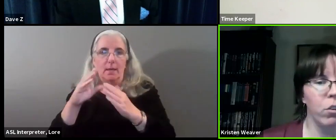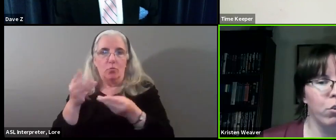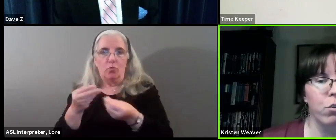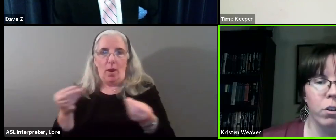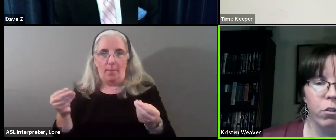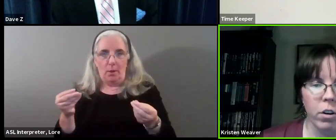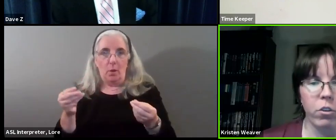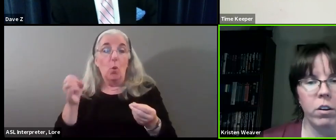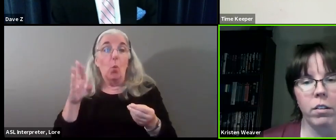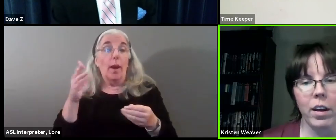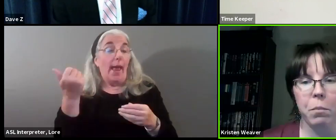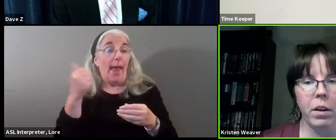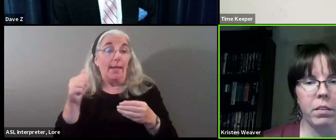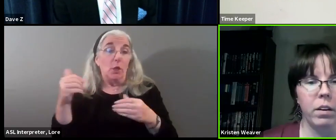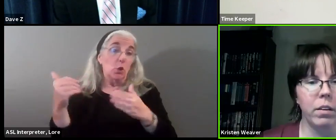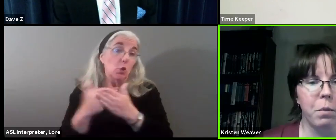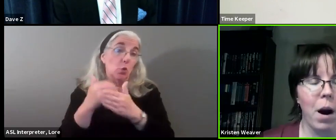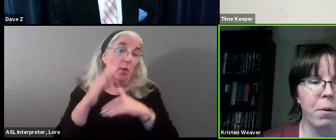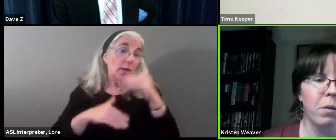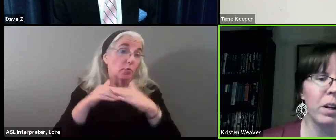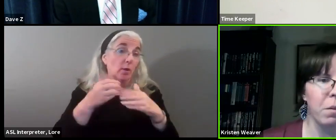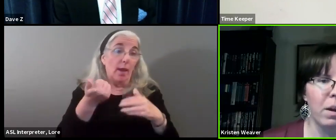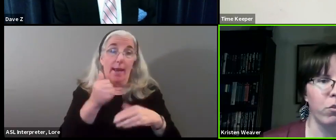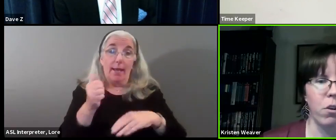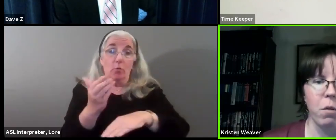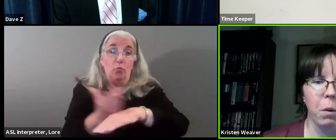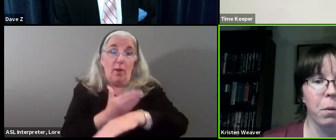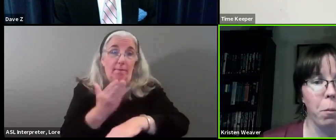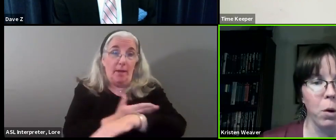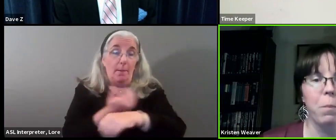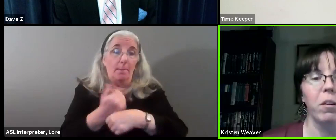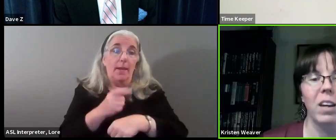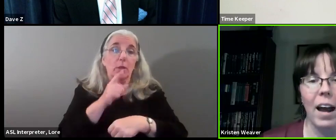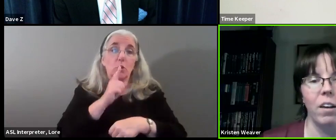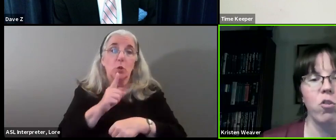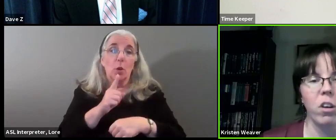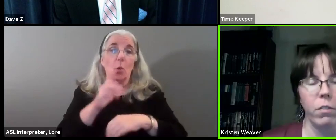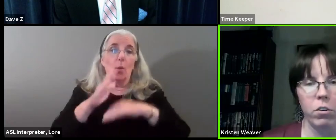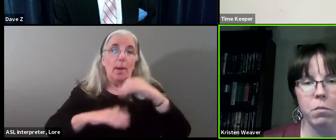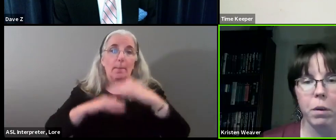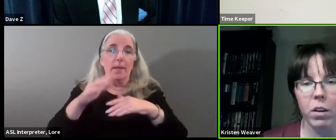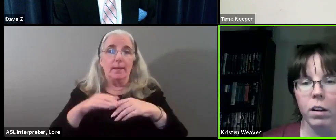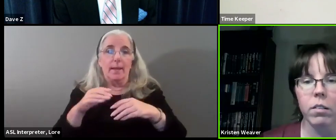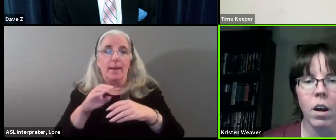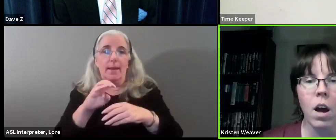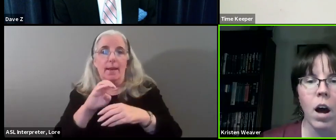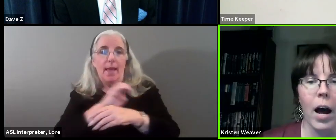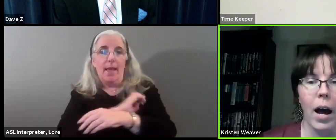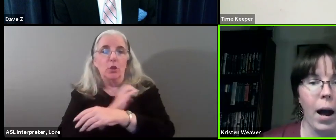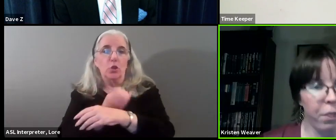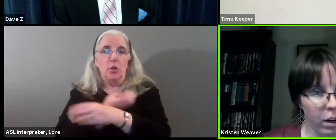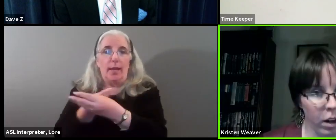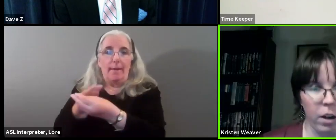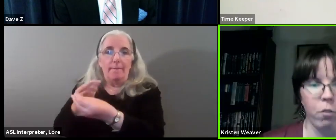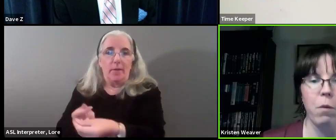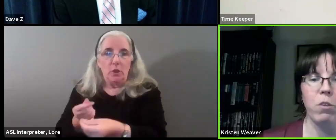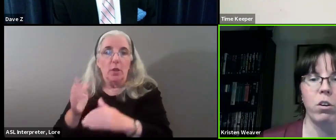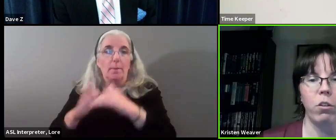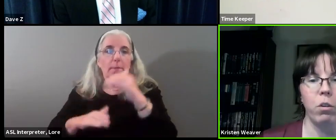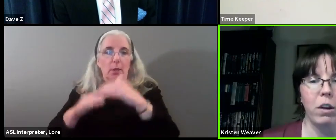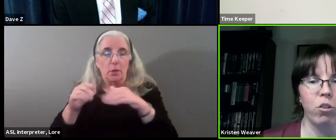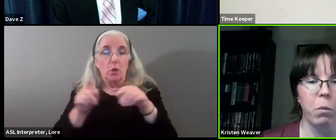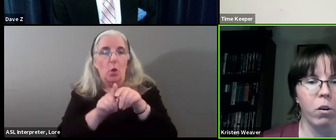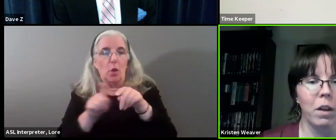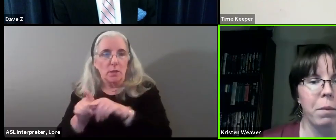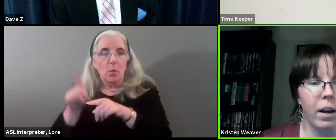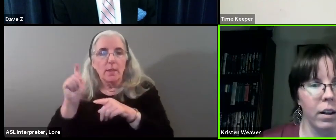renovations or new construction is taking place on city property, we need to make sure that we're building energy-efficient buildings. I think I agree we